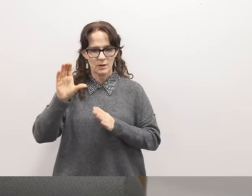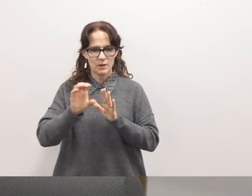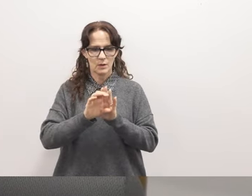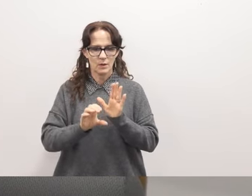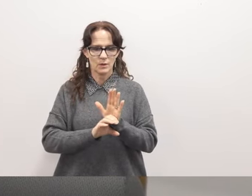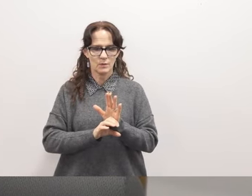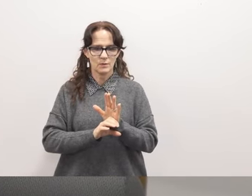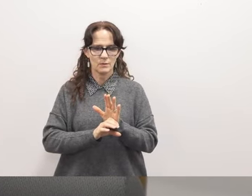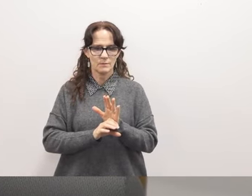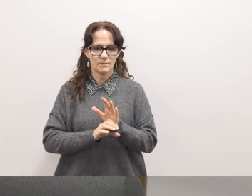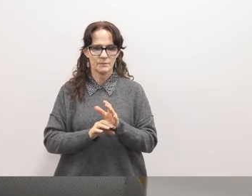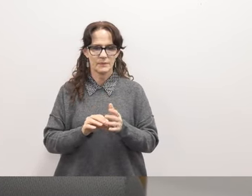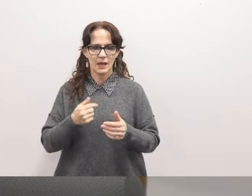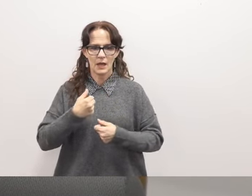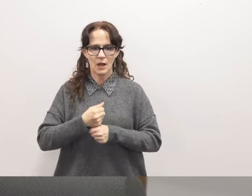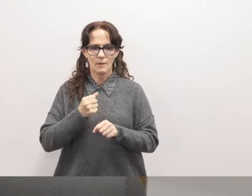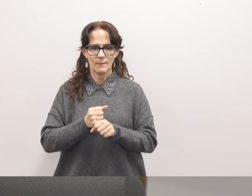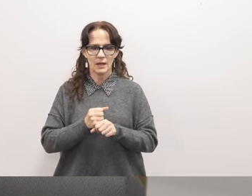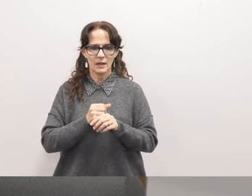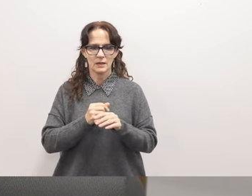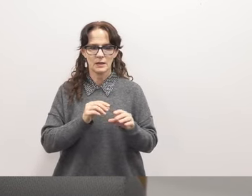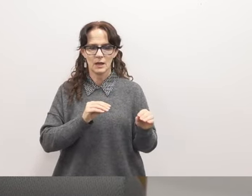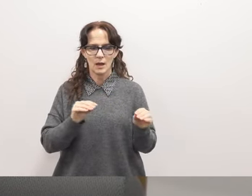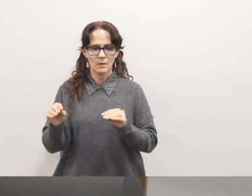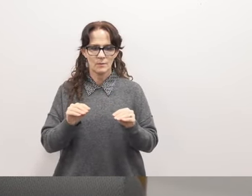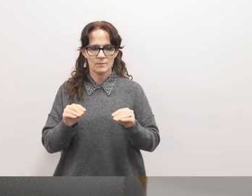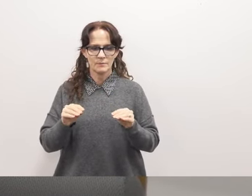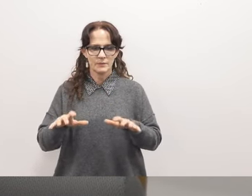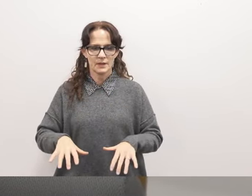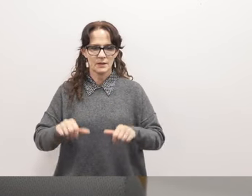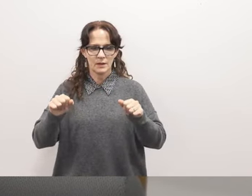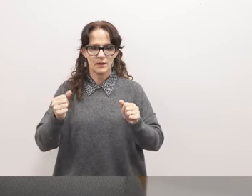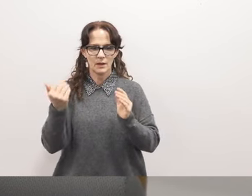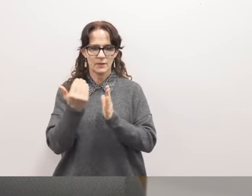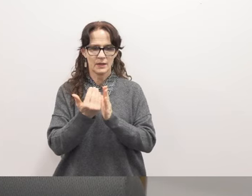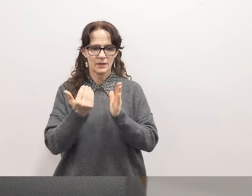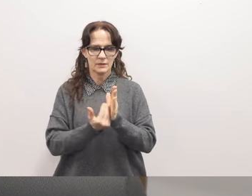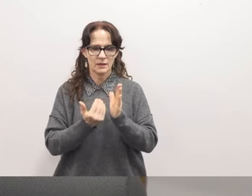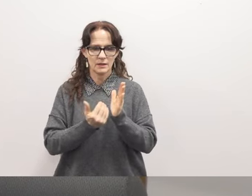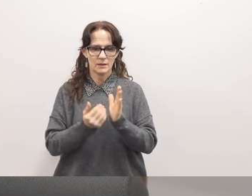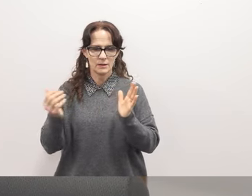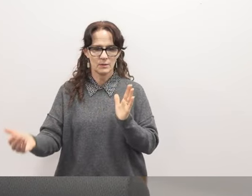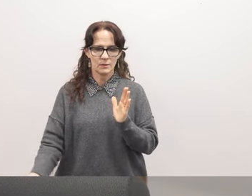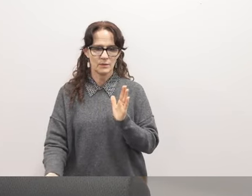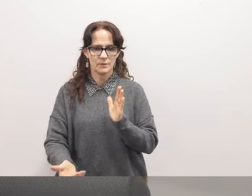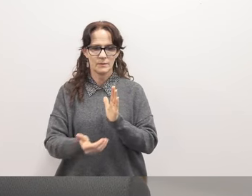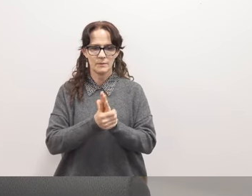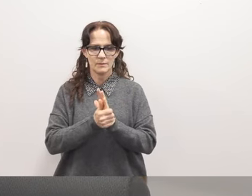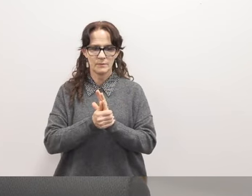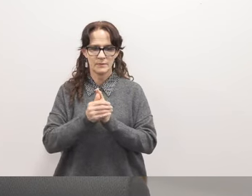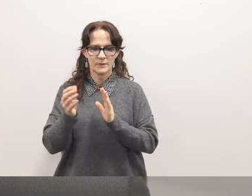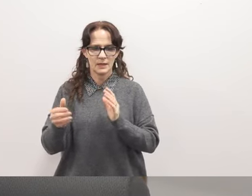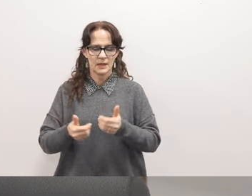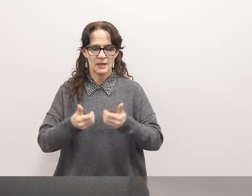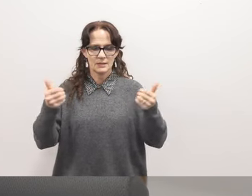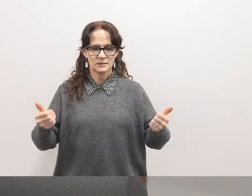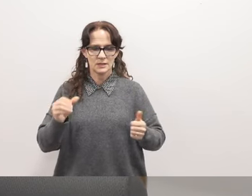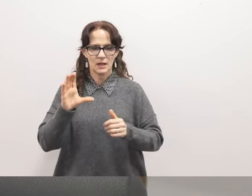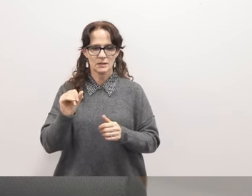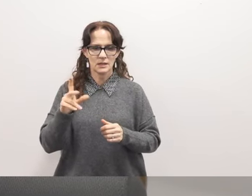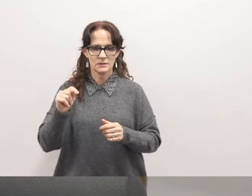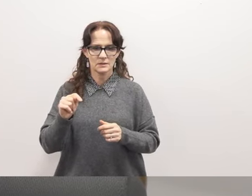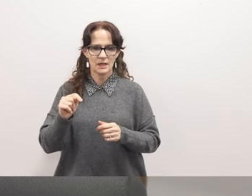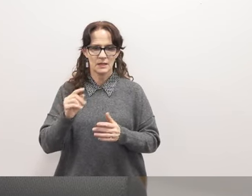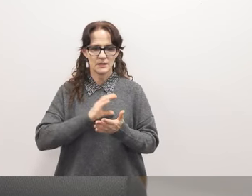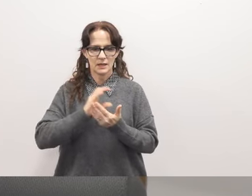with that i will make a motion to adopt the agenda with the amendment of adding a separate consent calendar